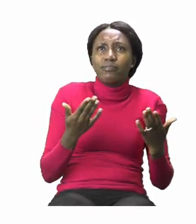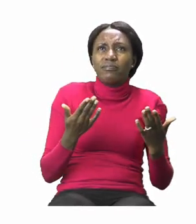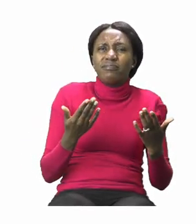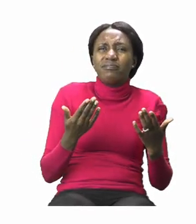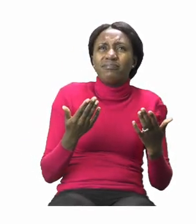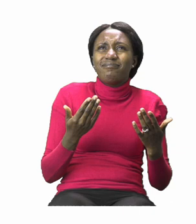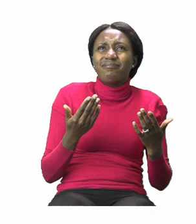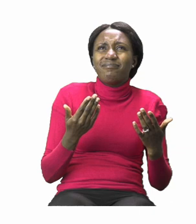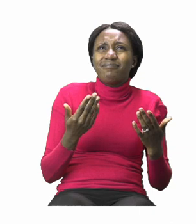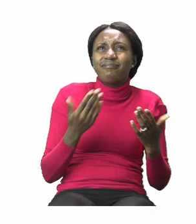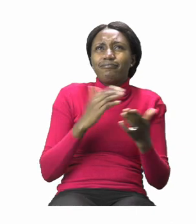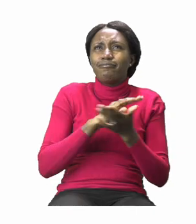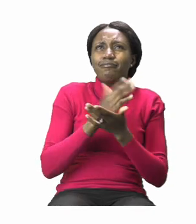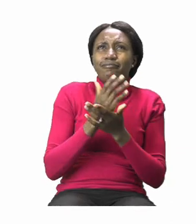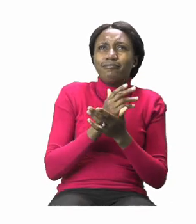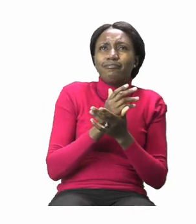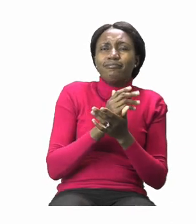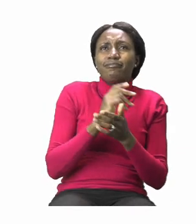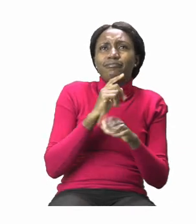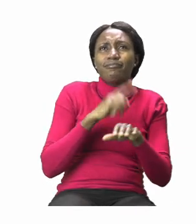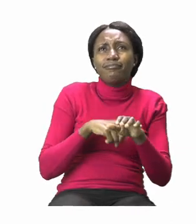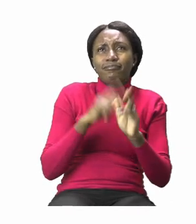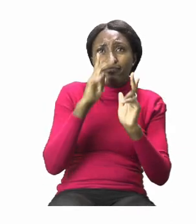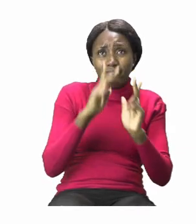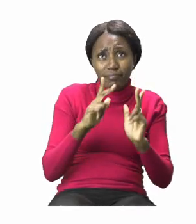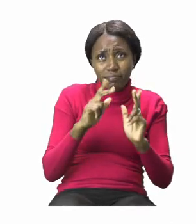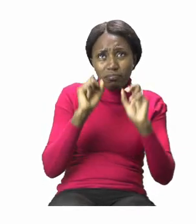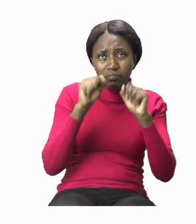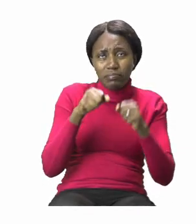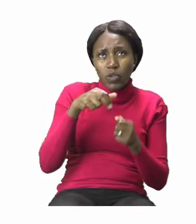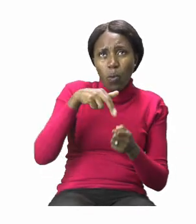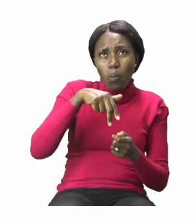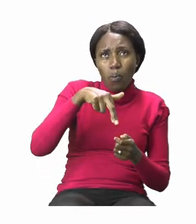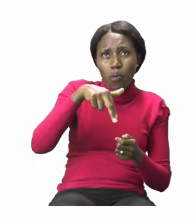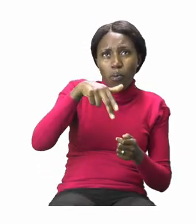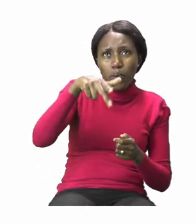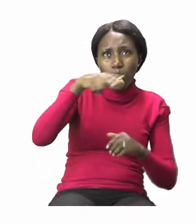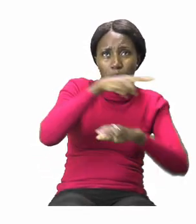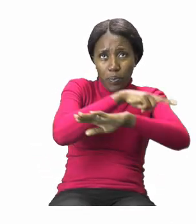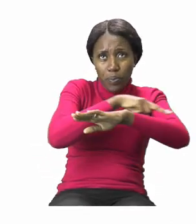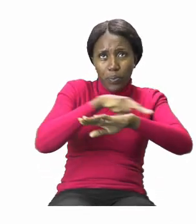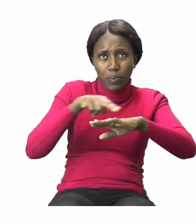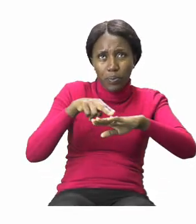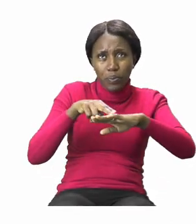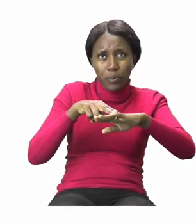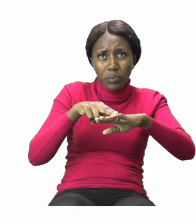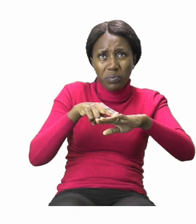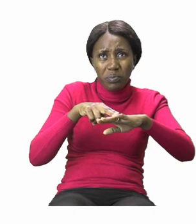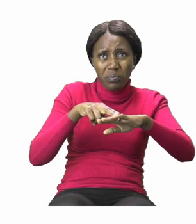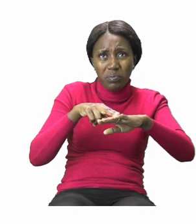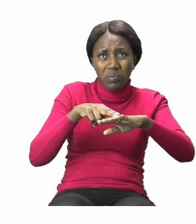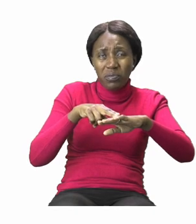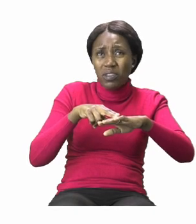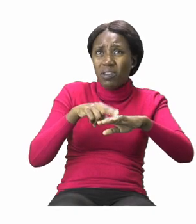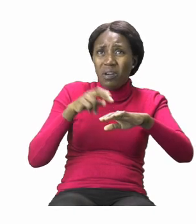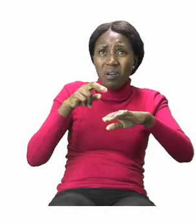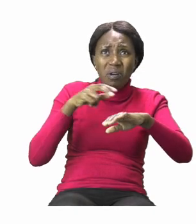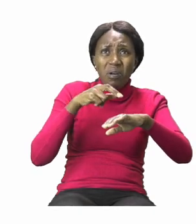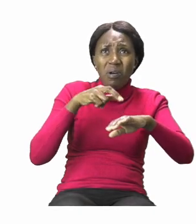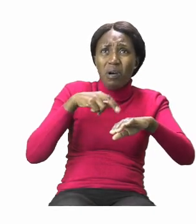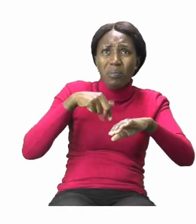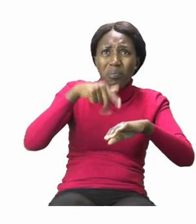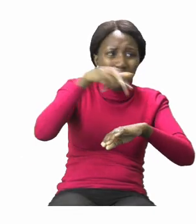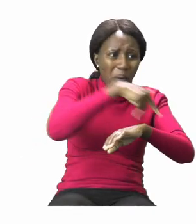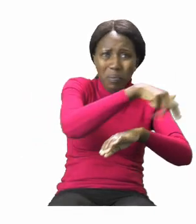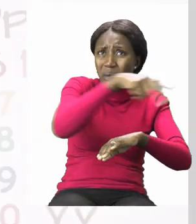who need to cross the road. But we are not allowed to just cross anyway. No boys and girls.